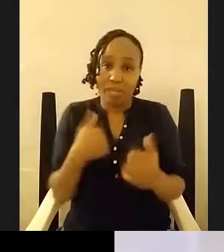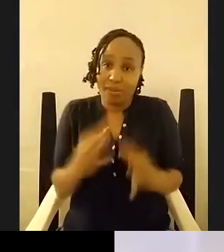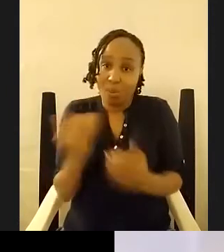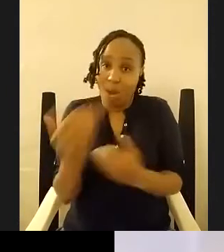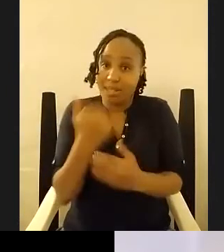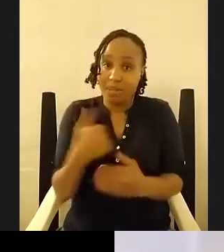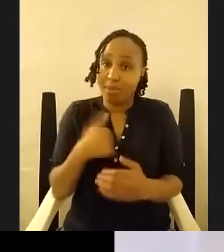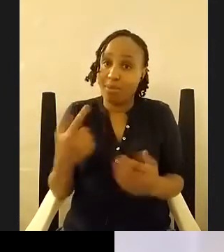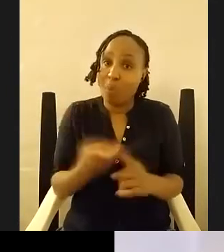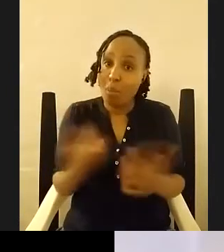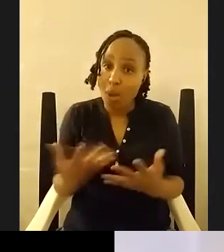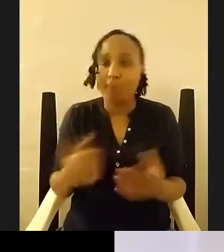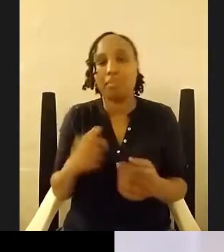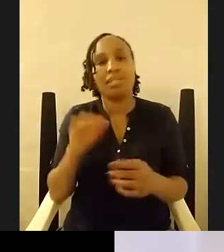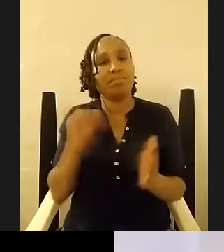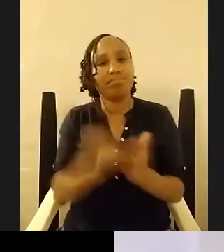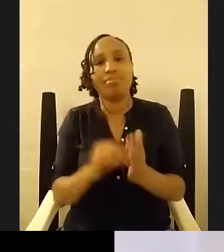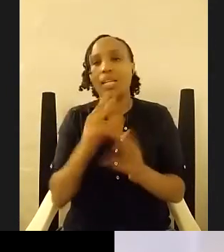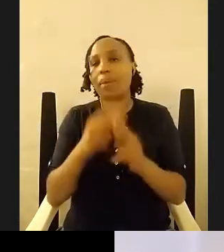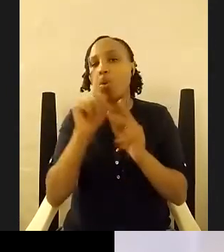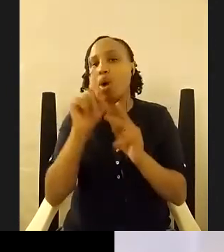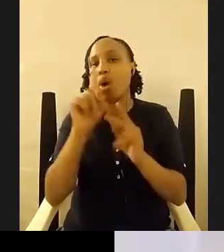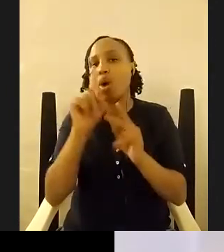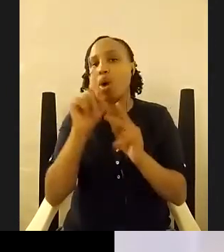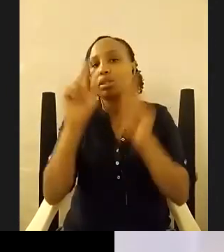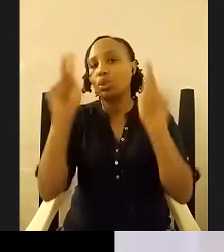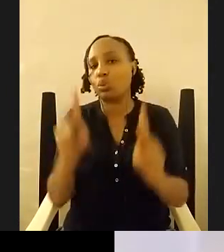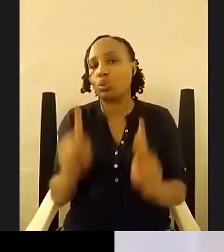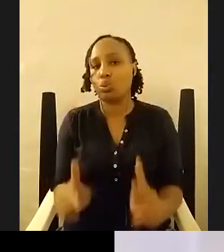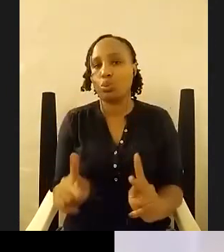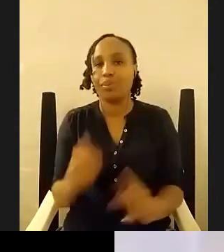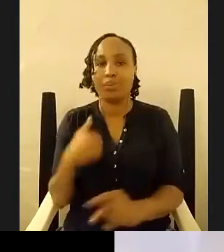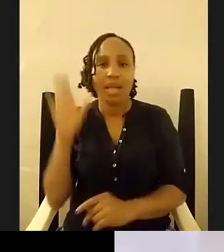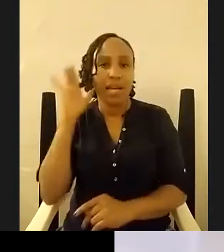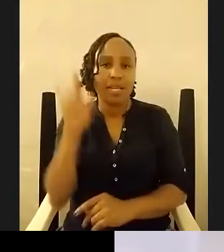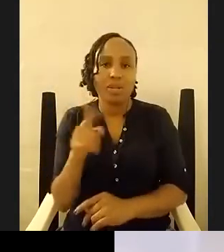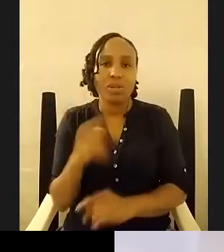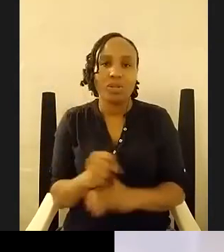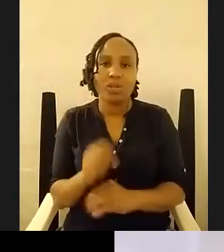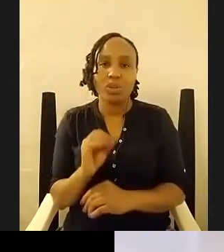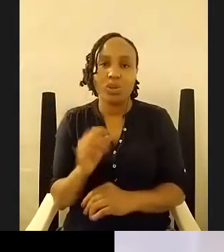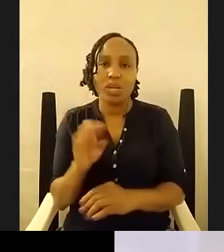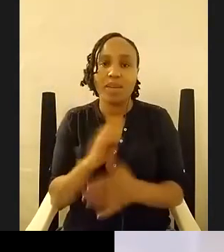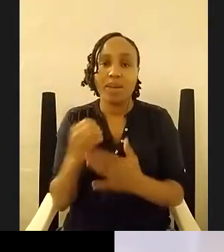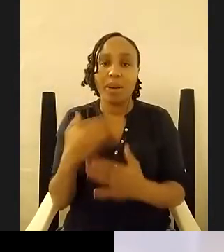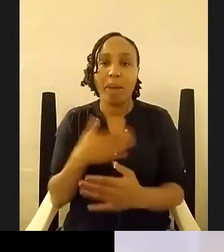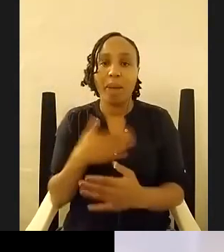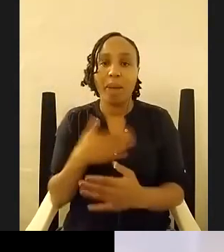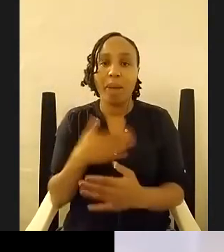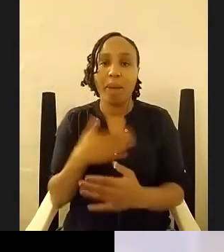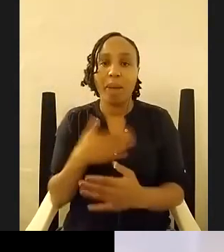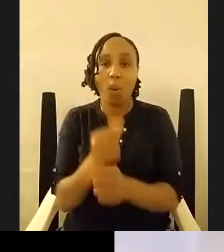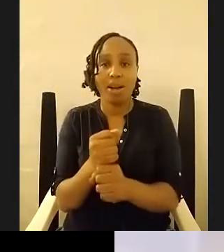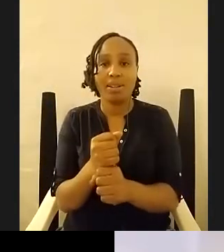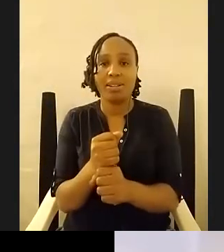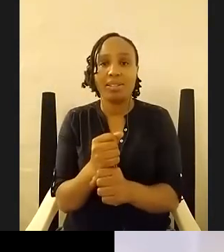yeah yeah now i hear you yeah i think i think even my even my work it's going to be very much preoccupied with that